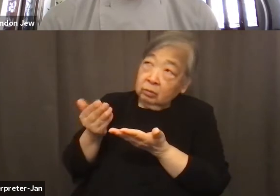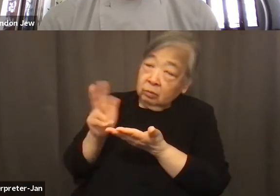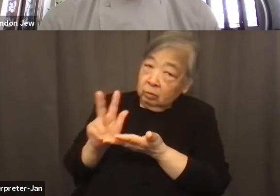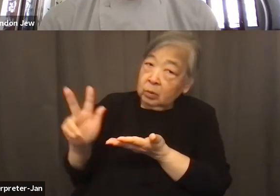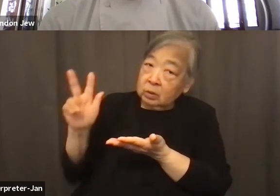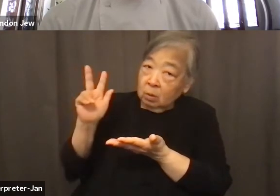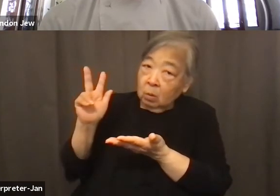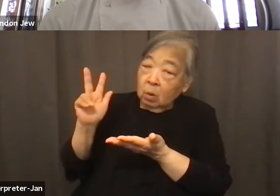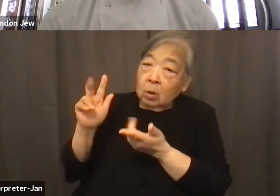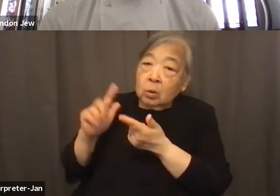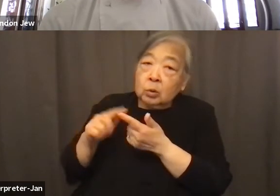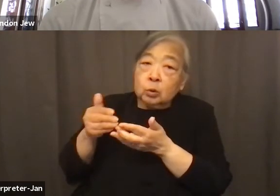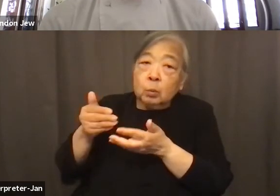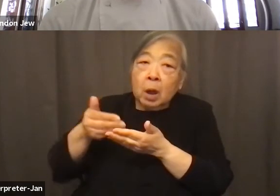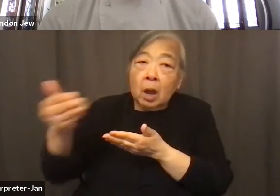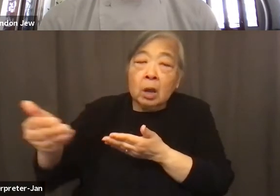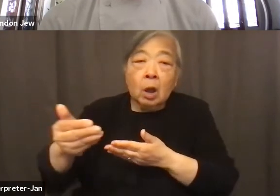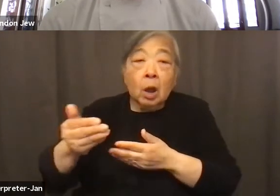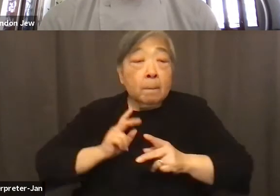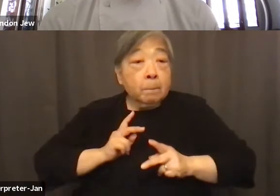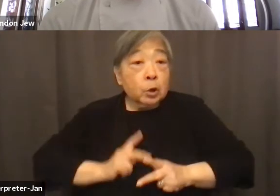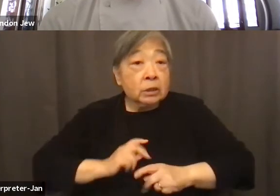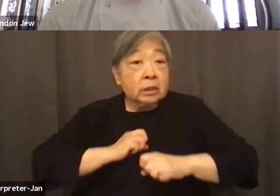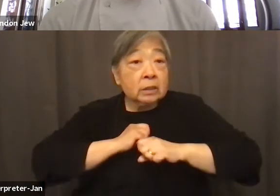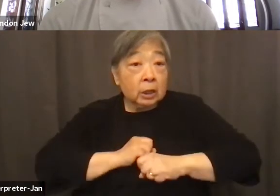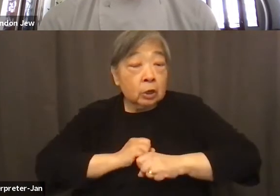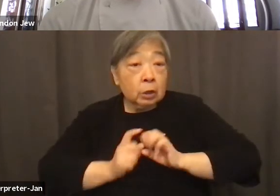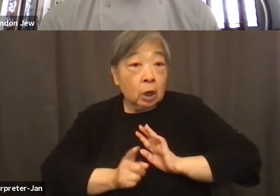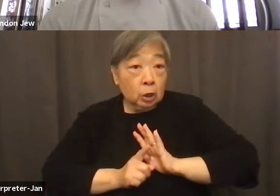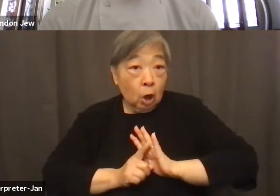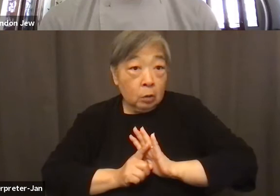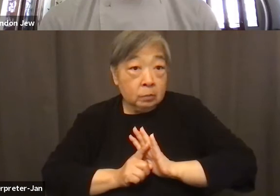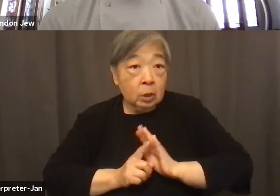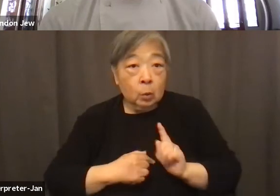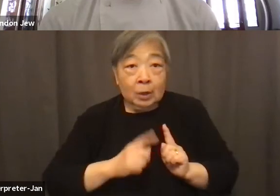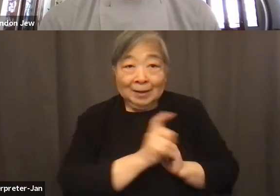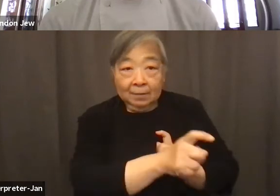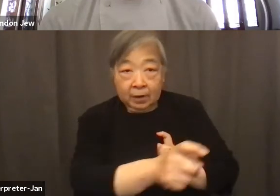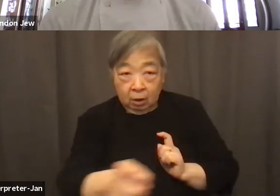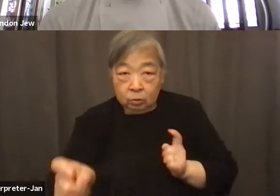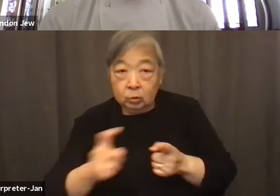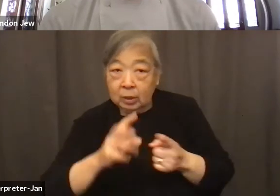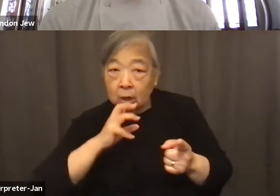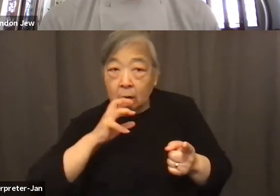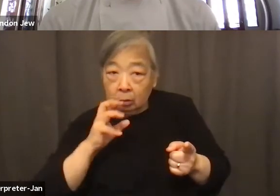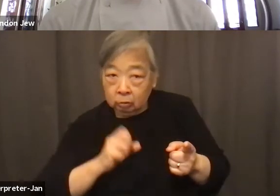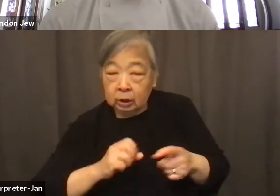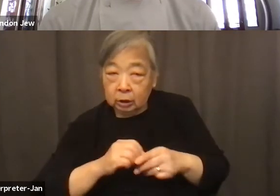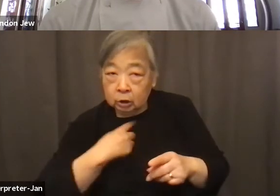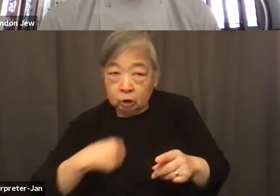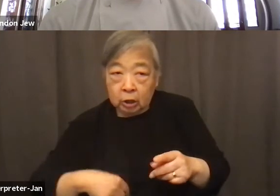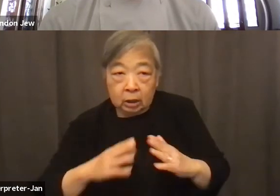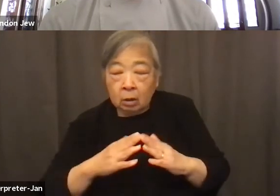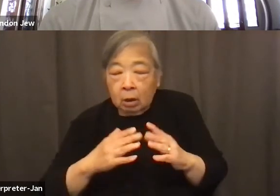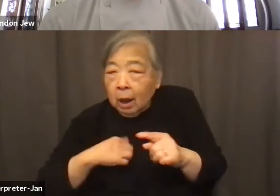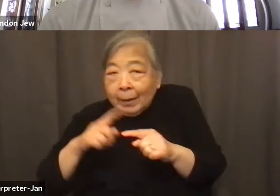to buy personal security alarms, which we're distributing to the elderly in Chinatown. And I can't even believe that we're doing